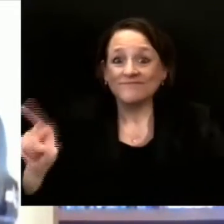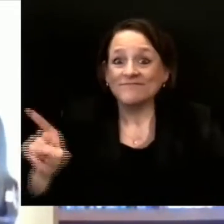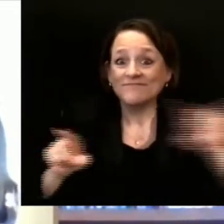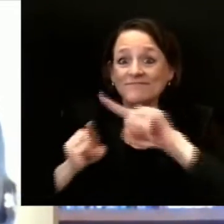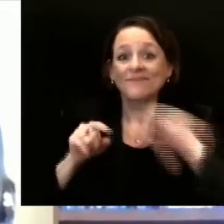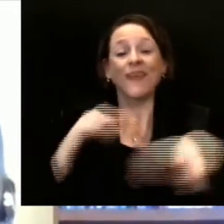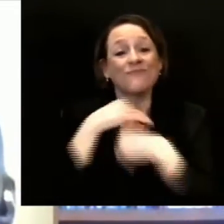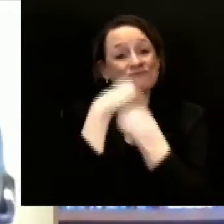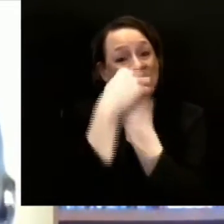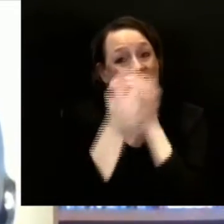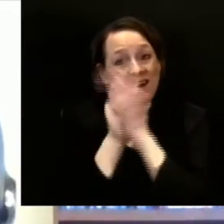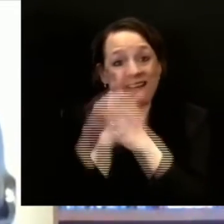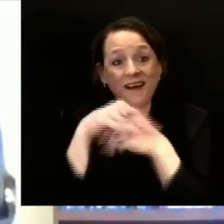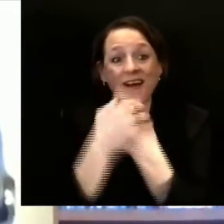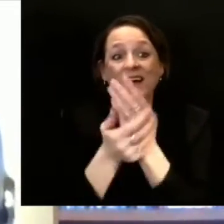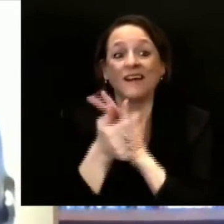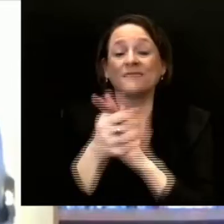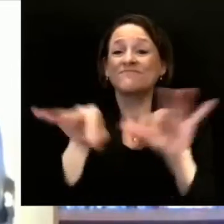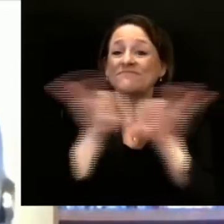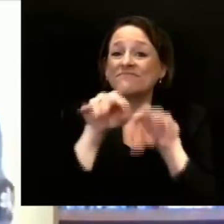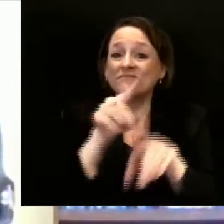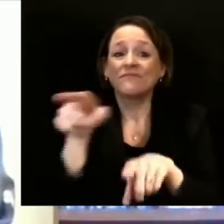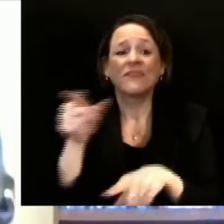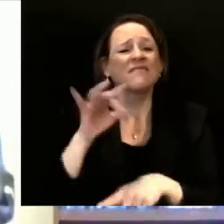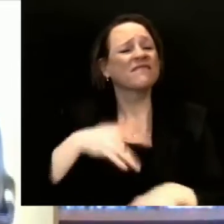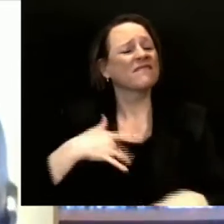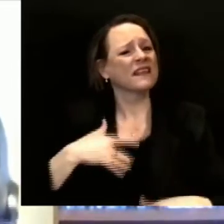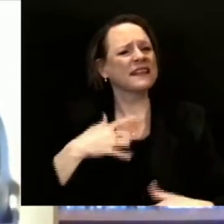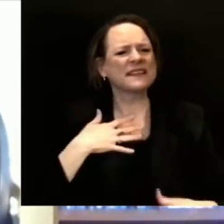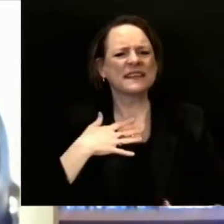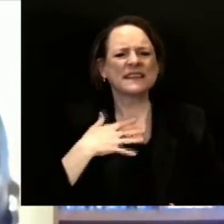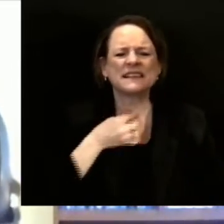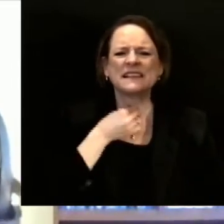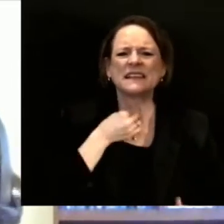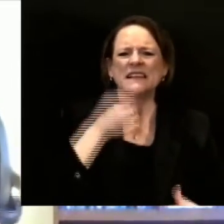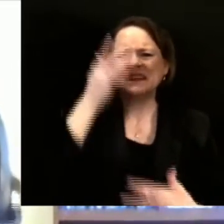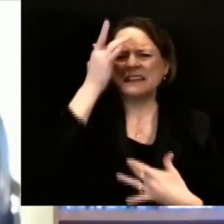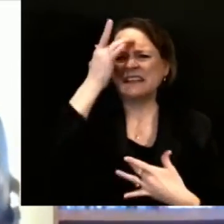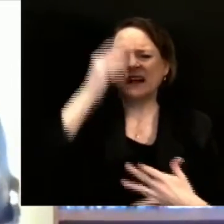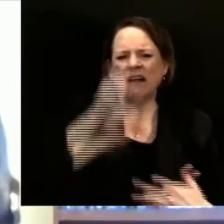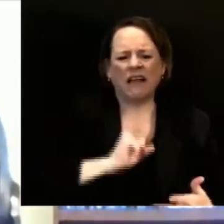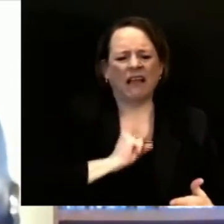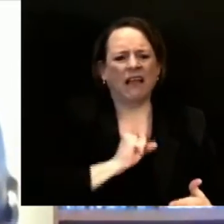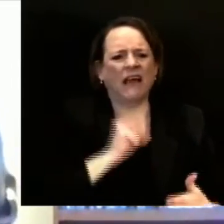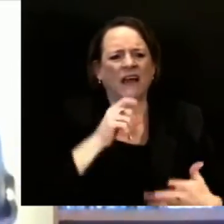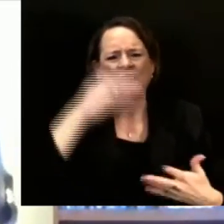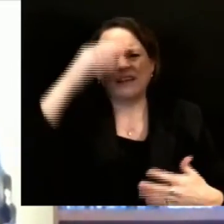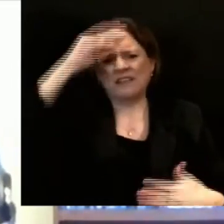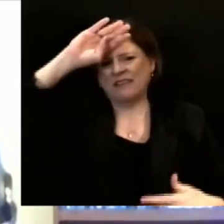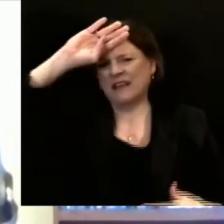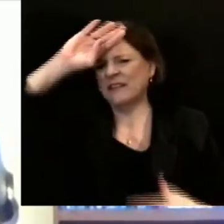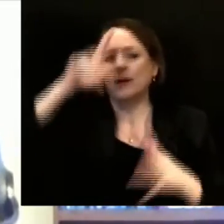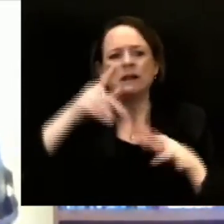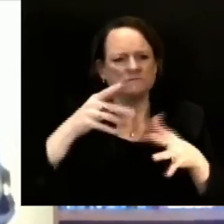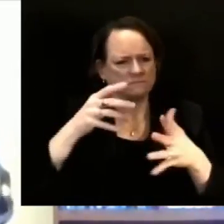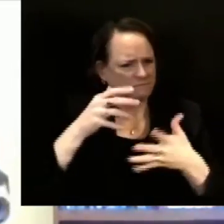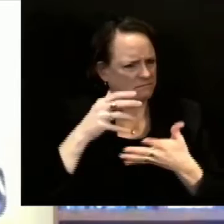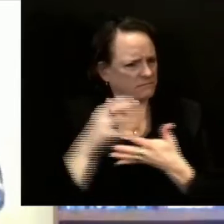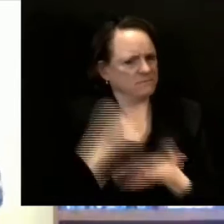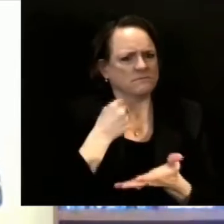if you have symptoms or have been exposed, because these efforts are what will save lives right now.